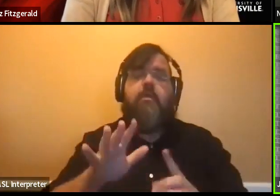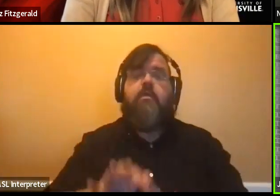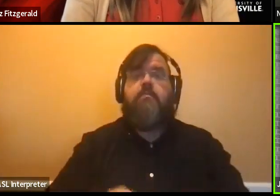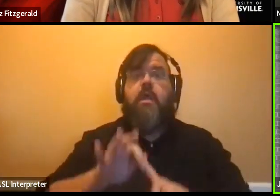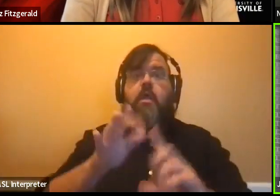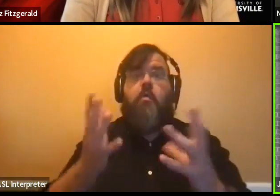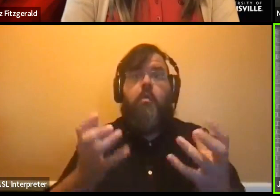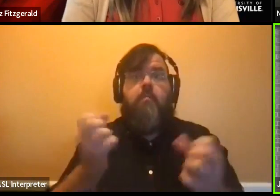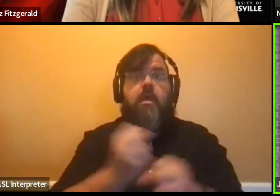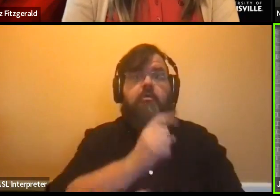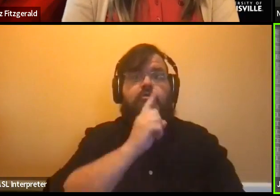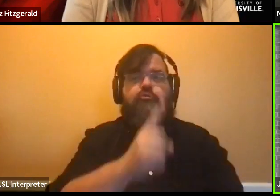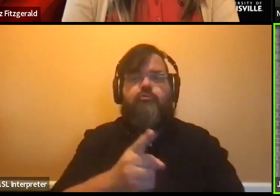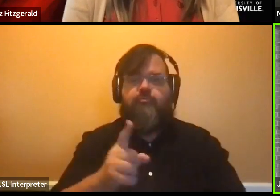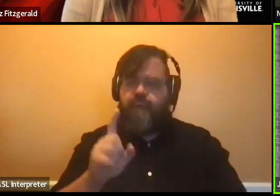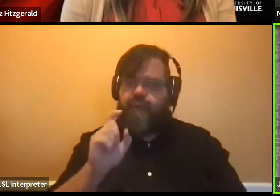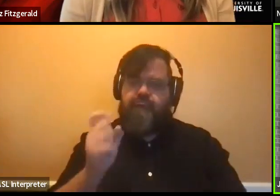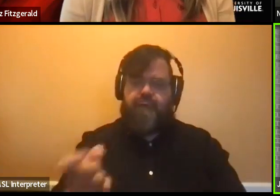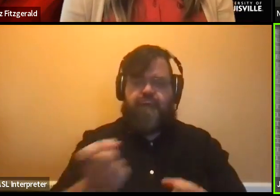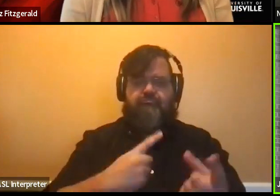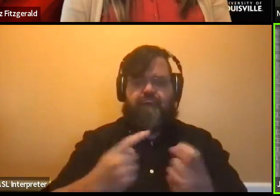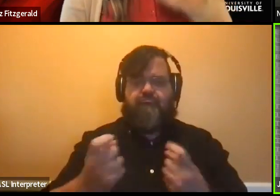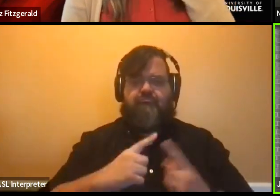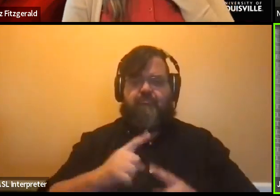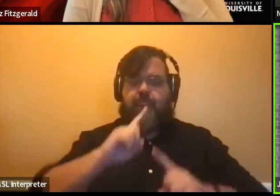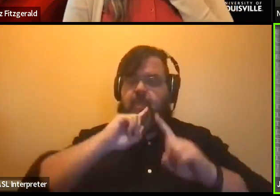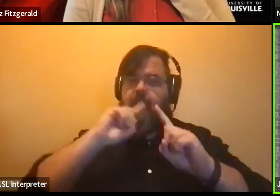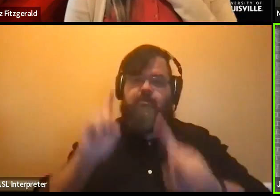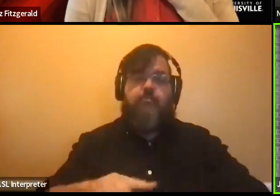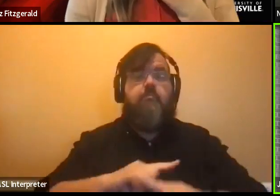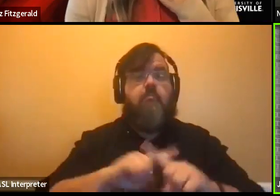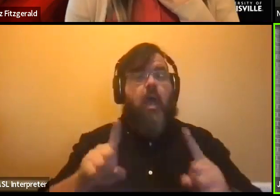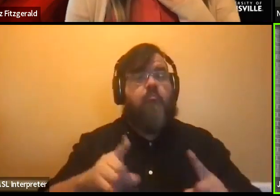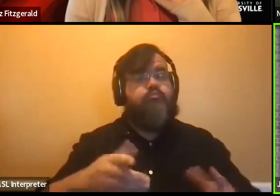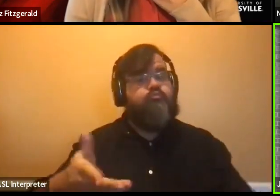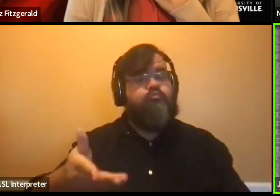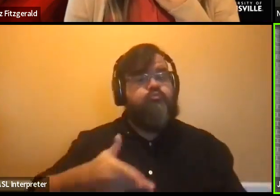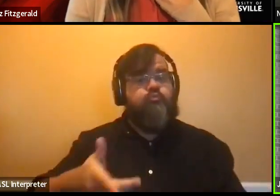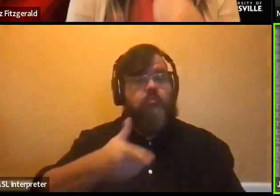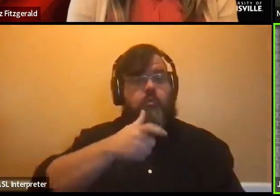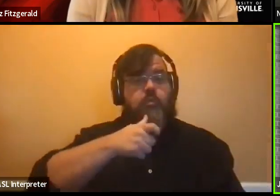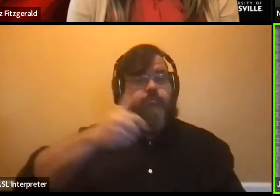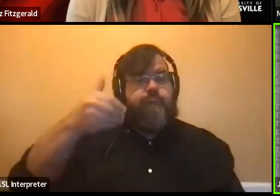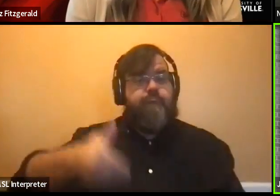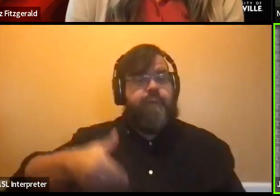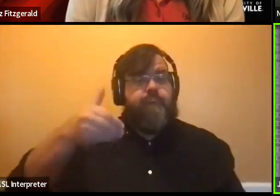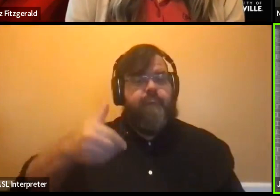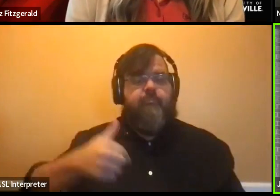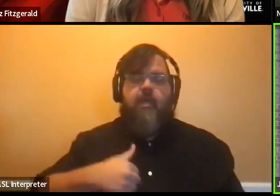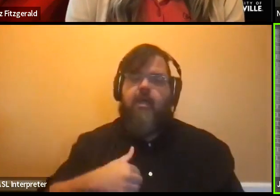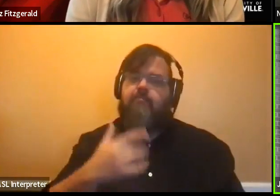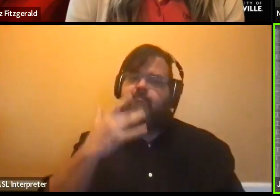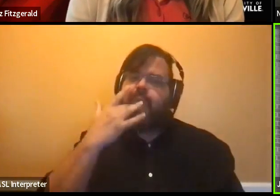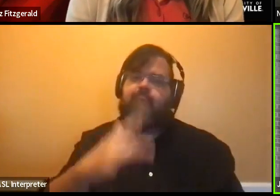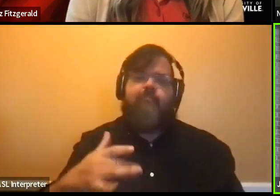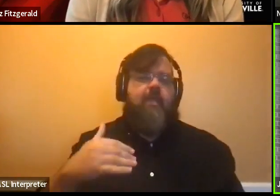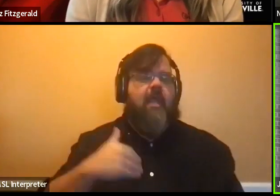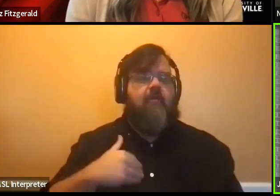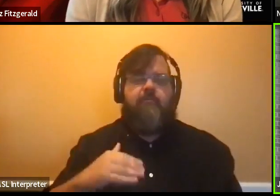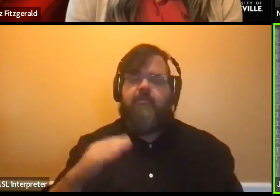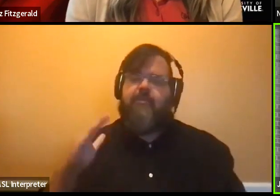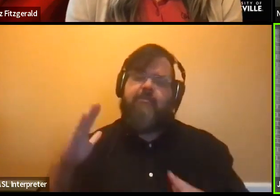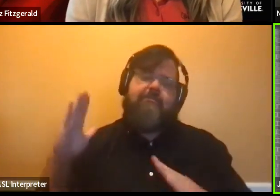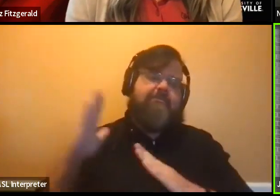sure that we answer your questions. But just in terms of an introduction, I am very fortunate to have the absolute best